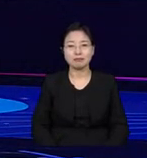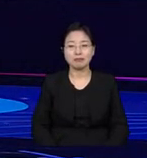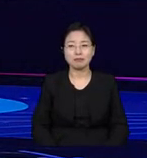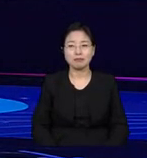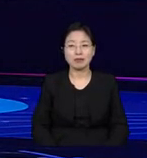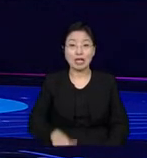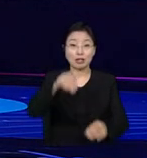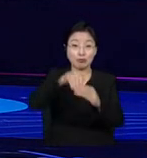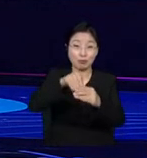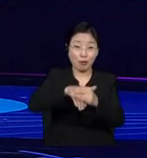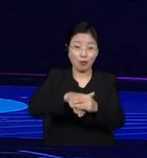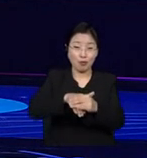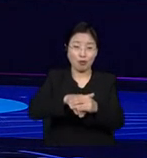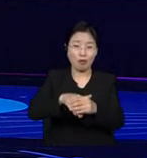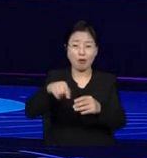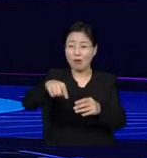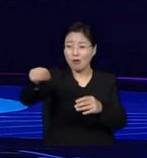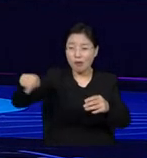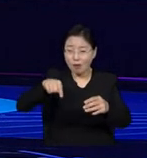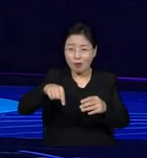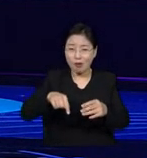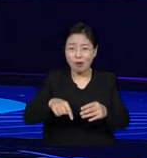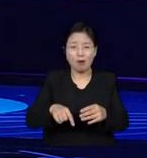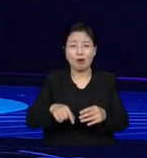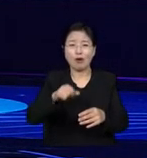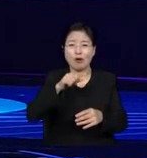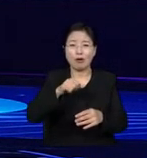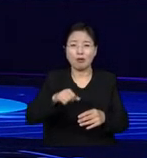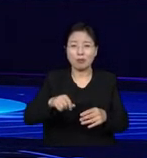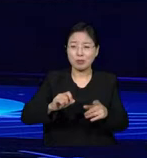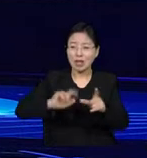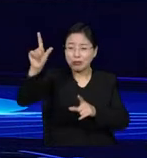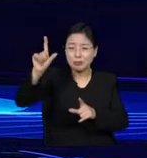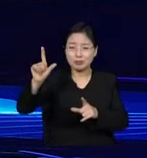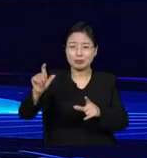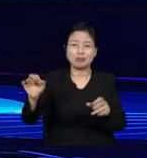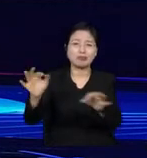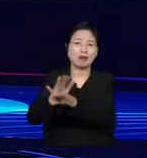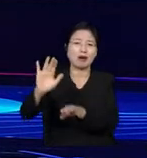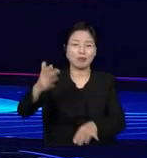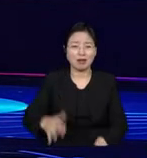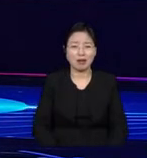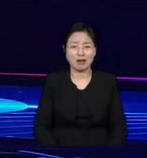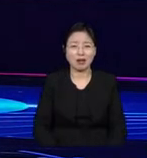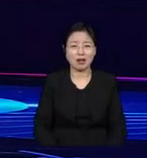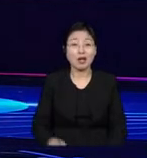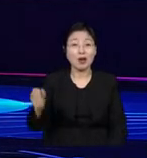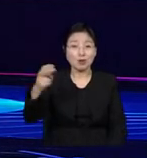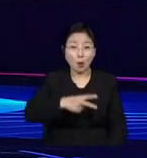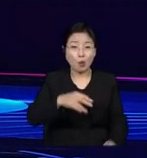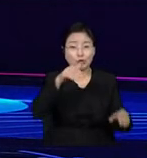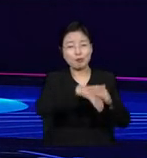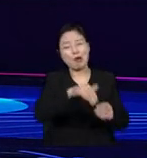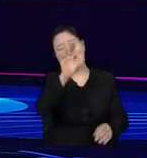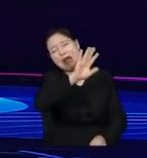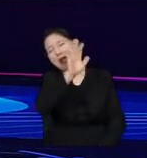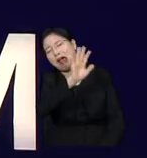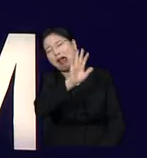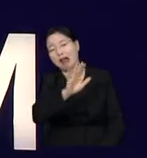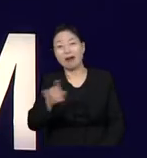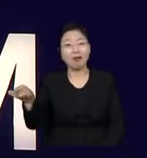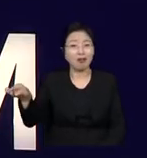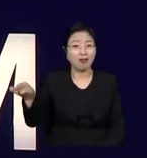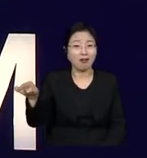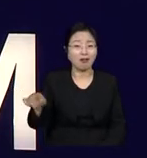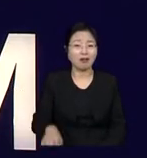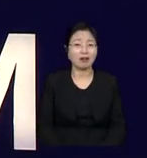participation of voters in a national election in the history of registering for the national elections. So